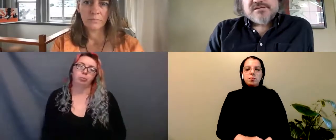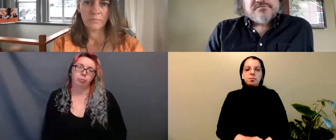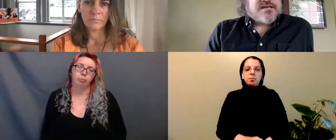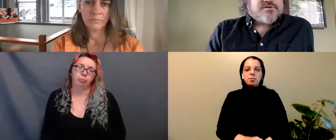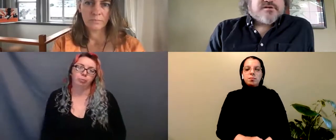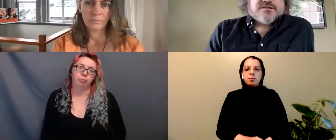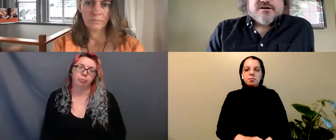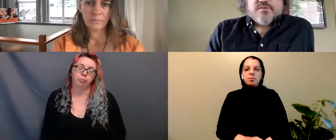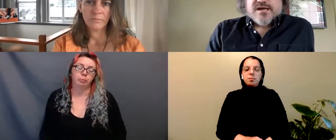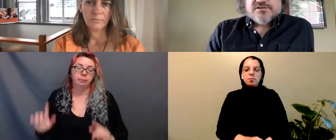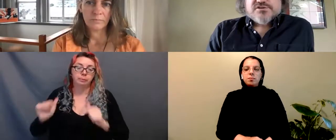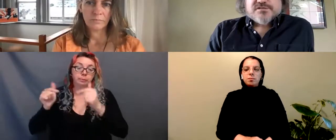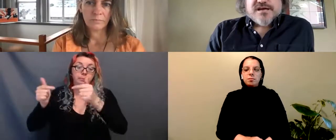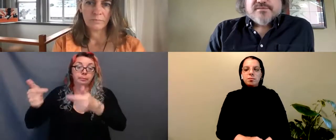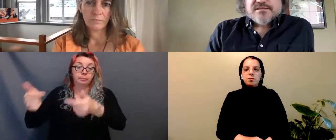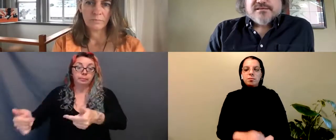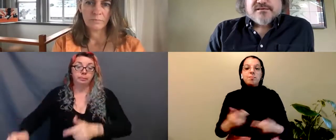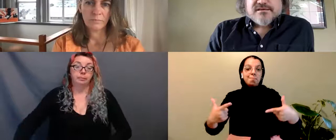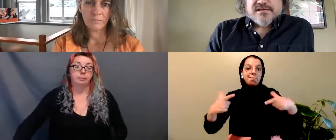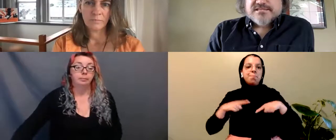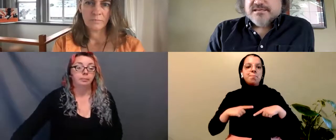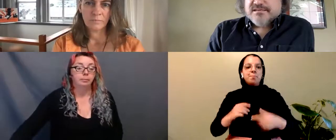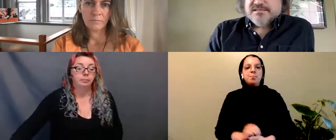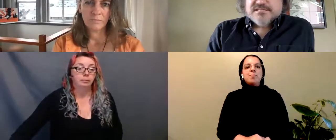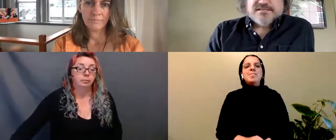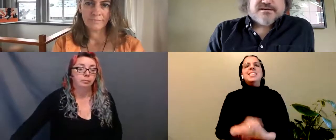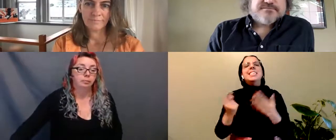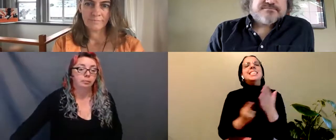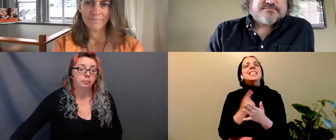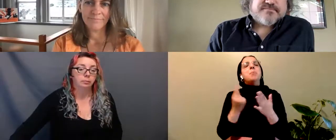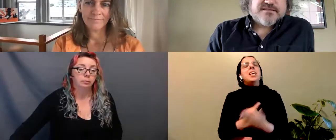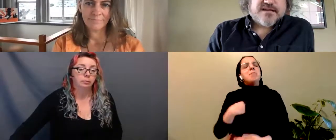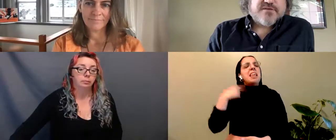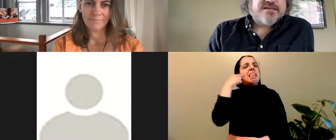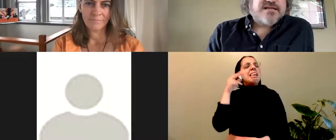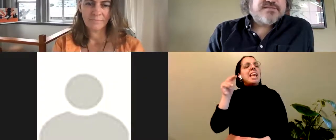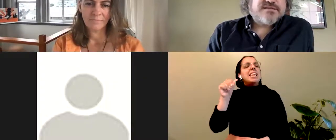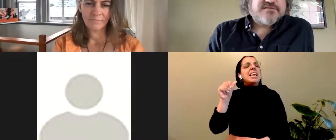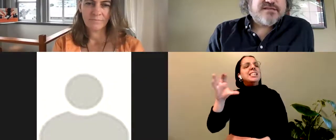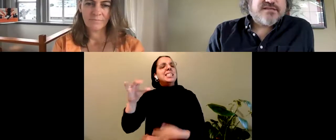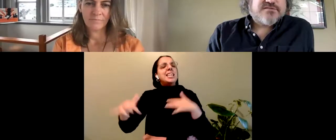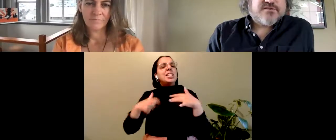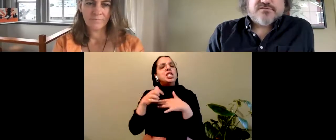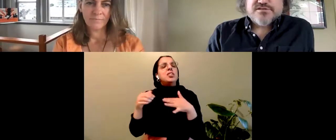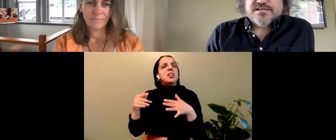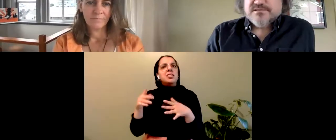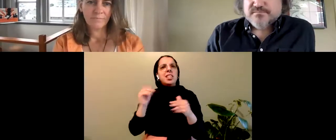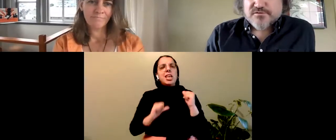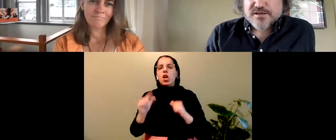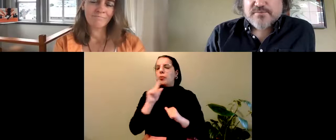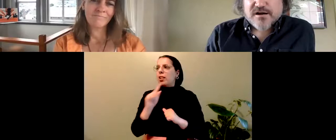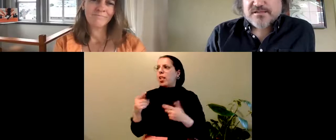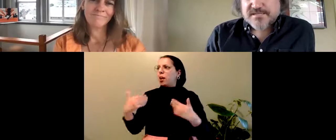Sometimes I feel like we've come a long way in a short time at the NAC Indigenous Theatre and then I realized we didn't even get to our first